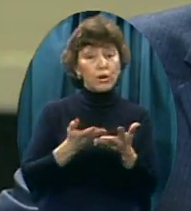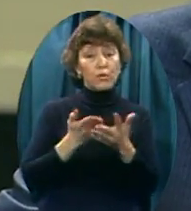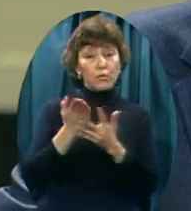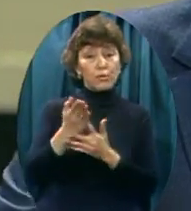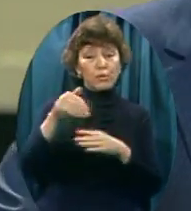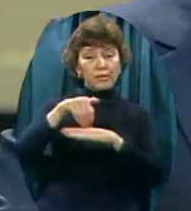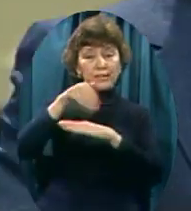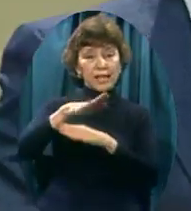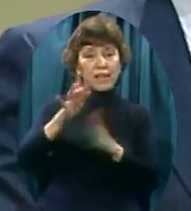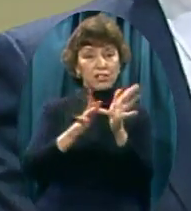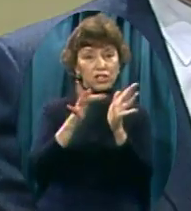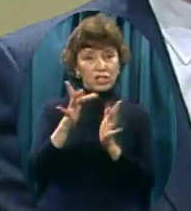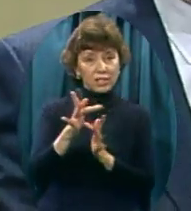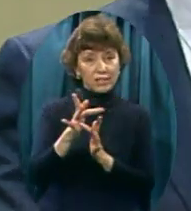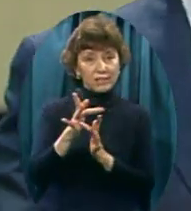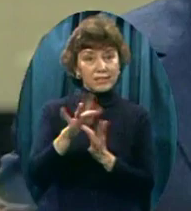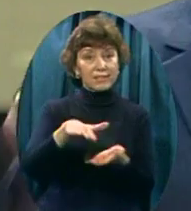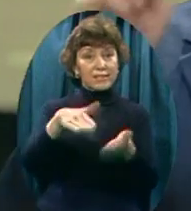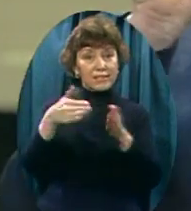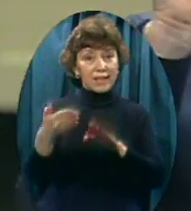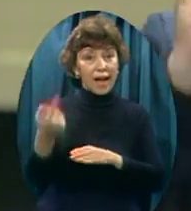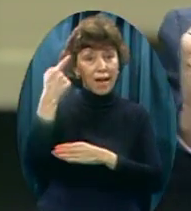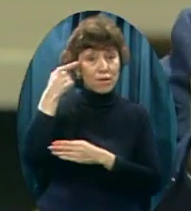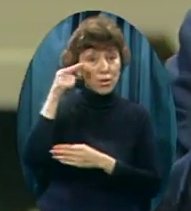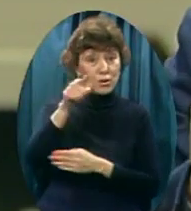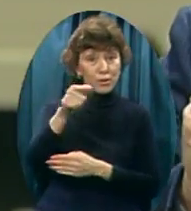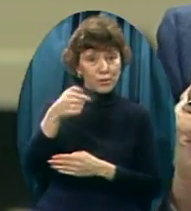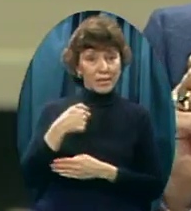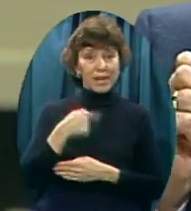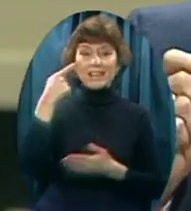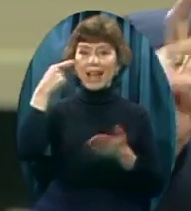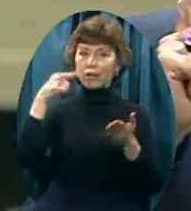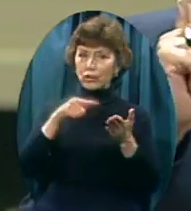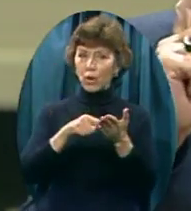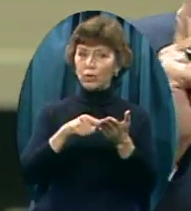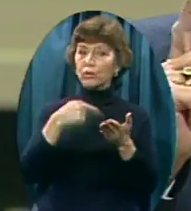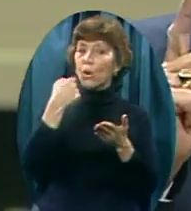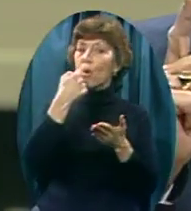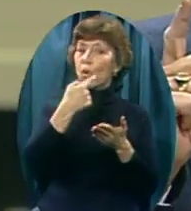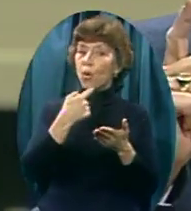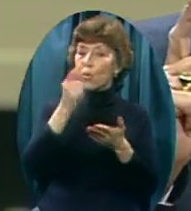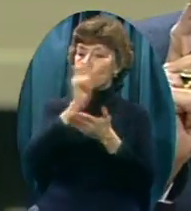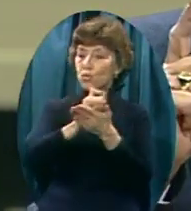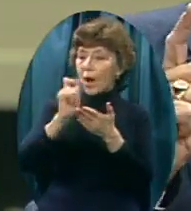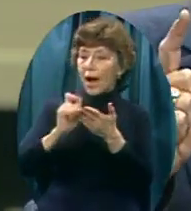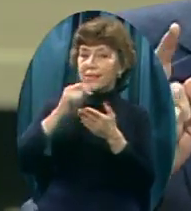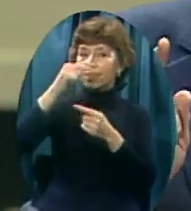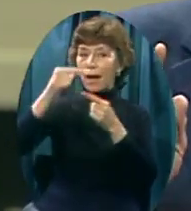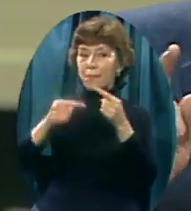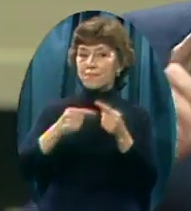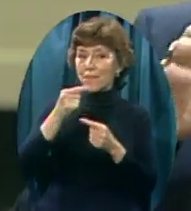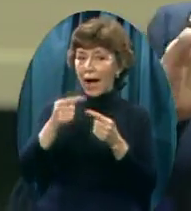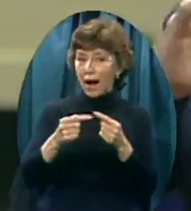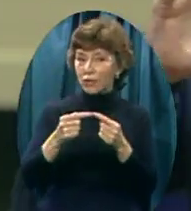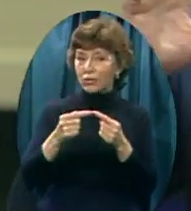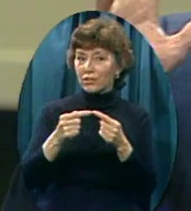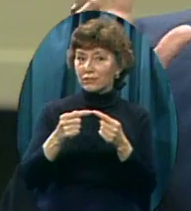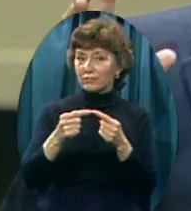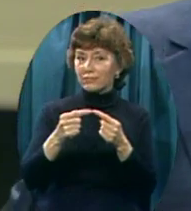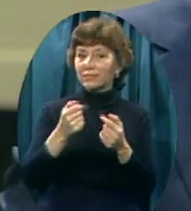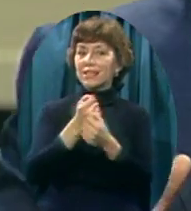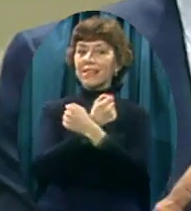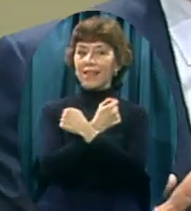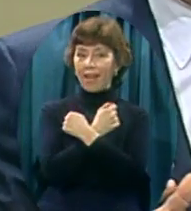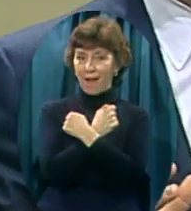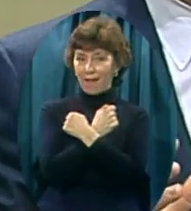Now I want you To notice also Who is the author Of this love Not just its definition But who is the author Of this